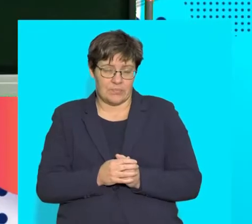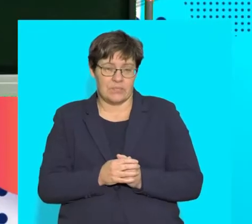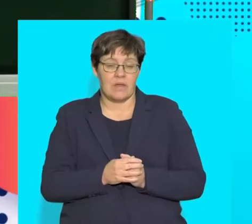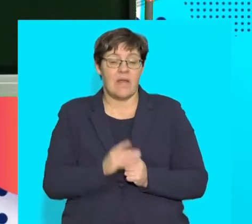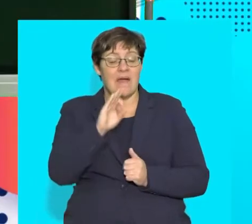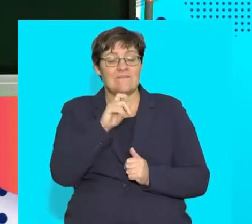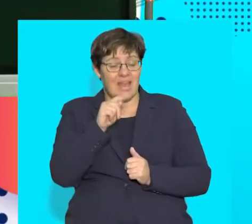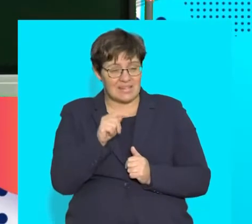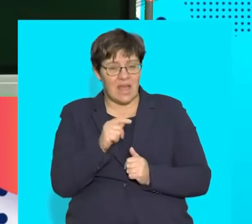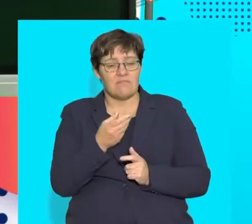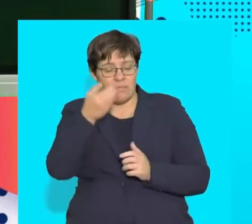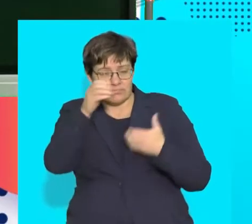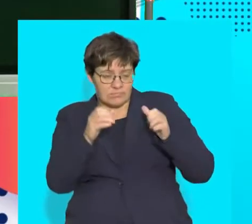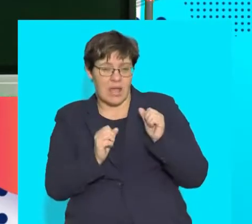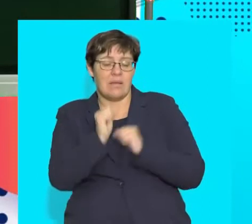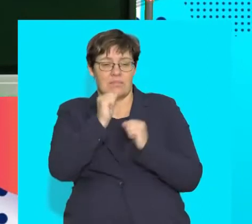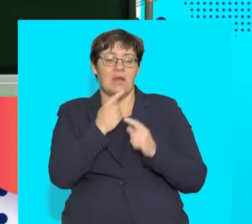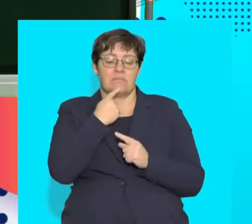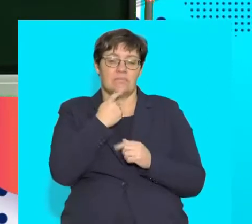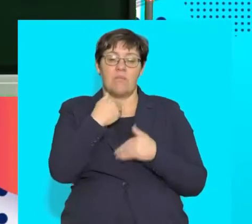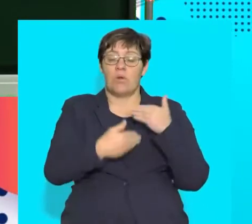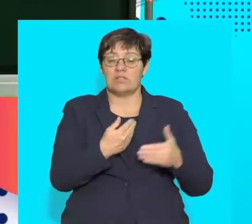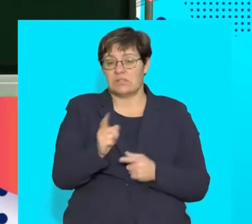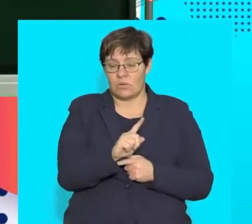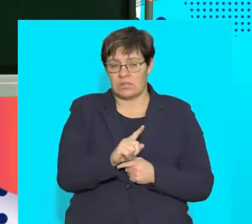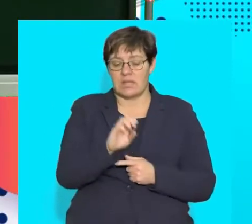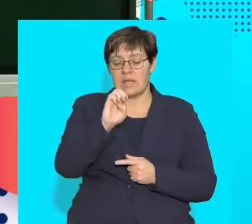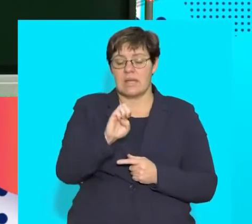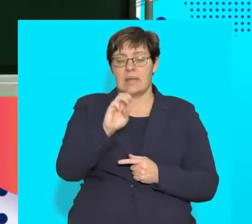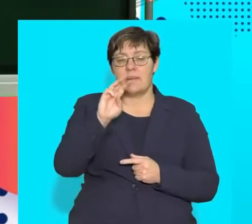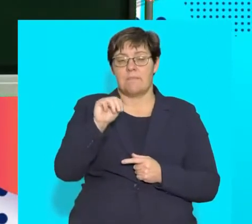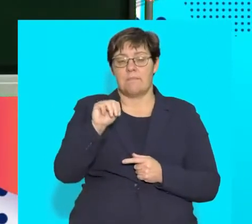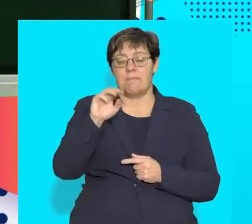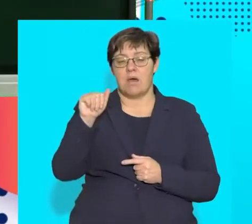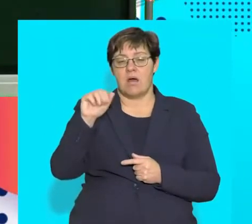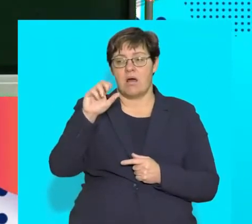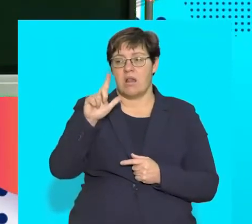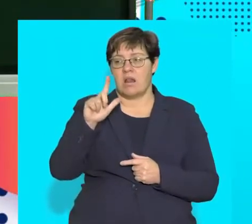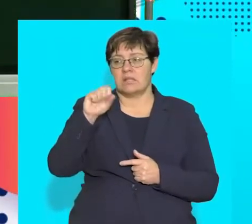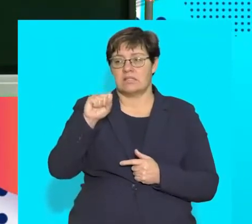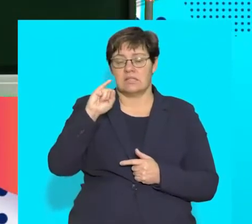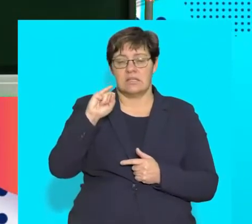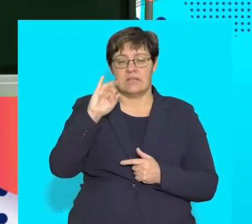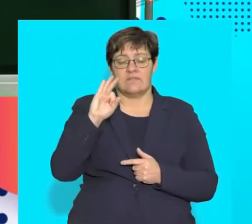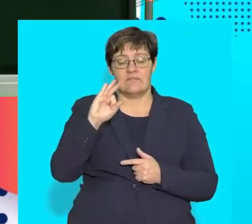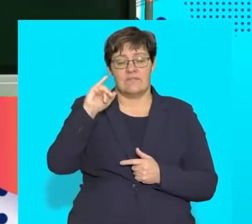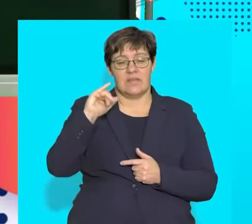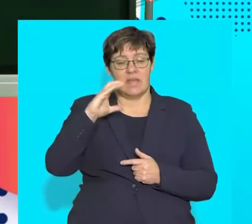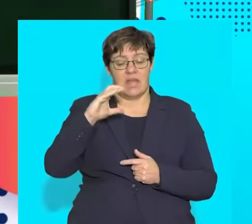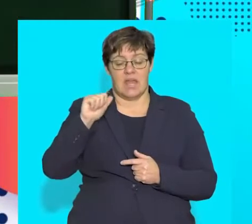are first broken down mechanically by a process called emulsification, which is essentially